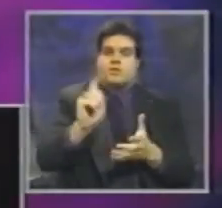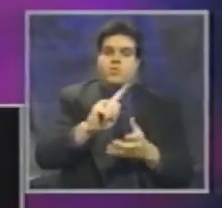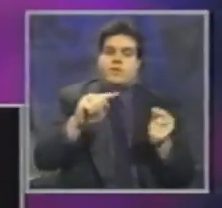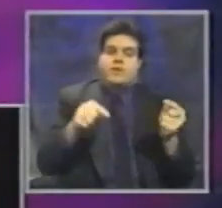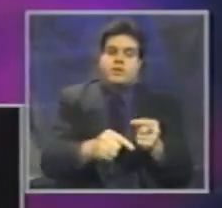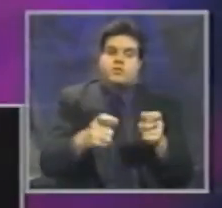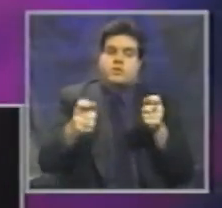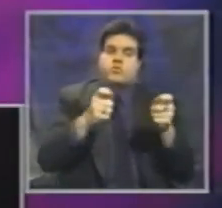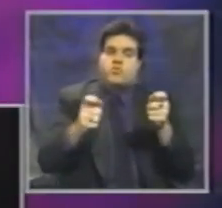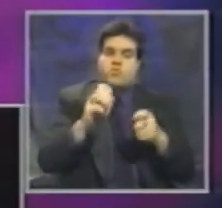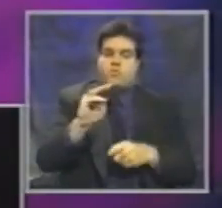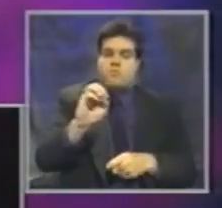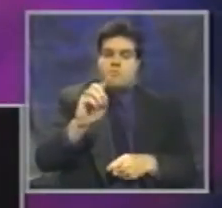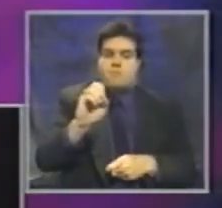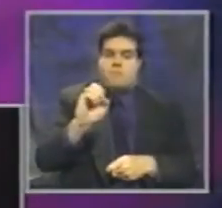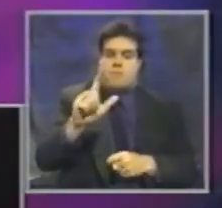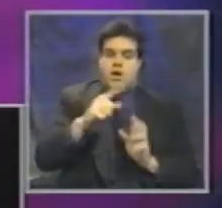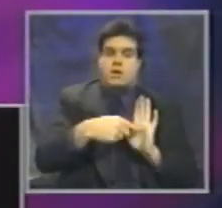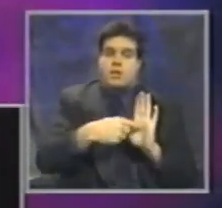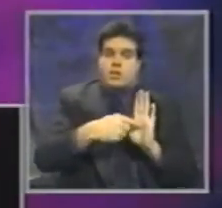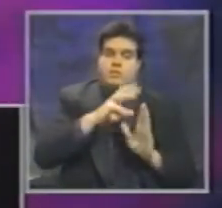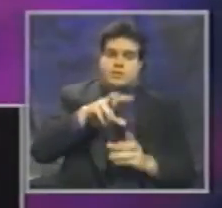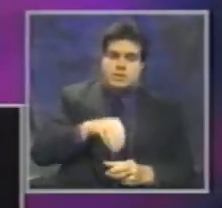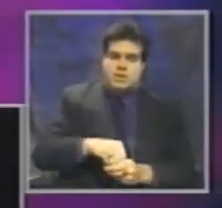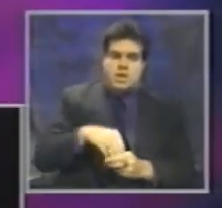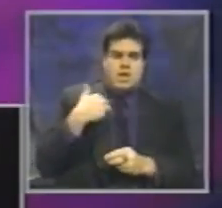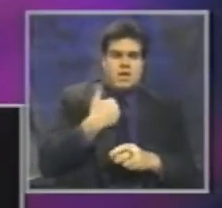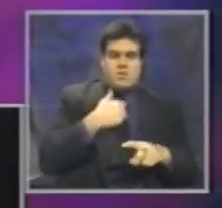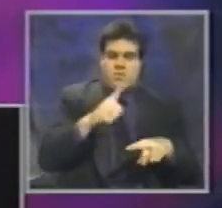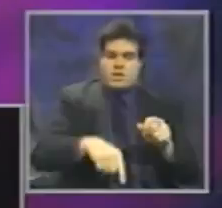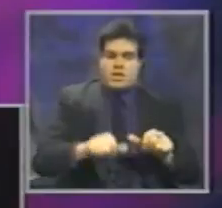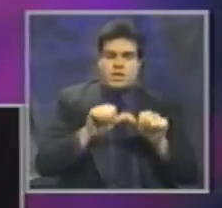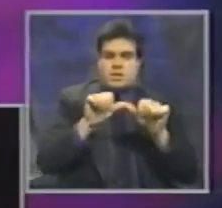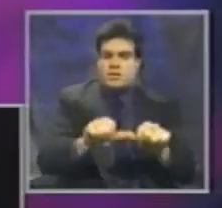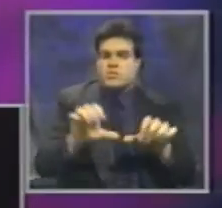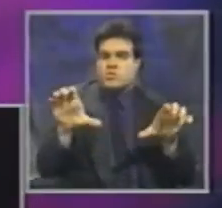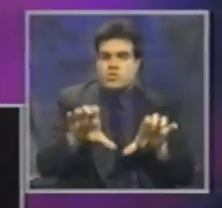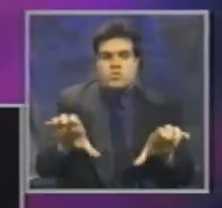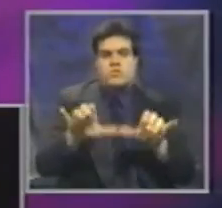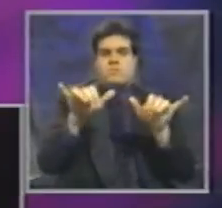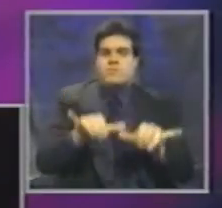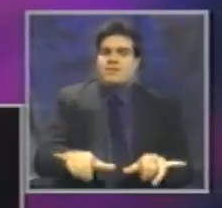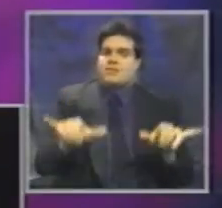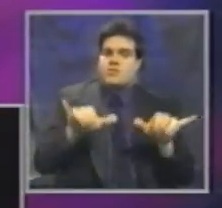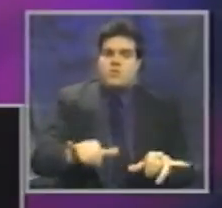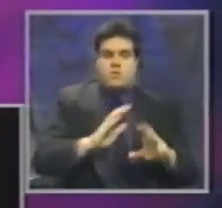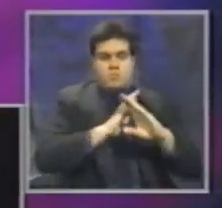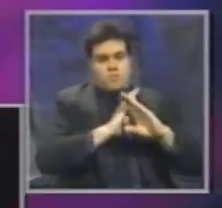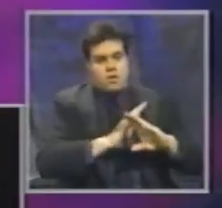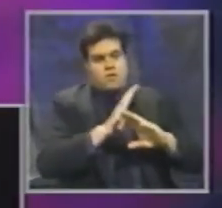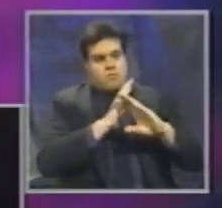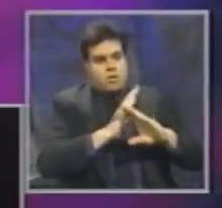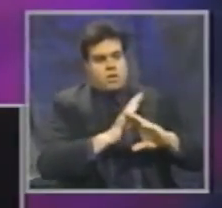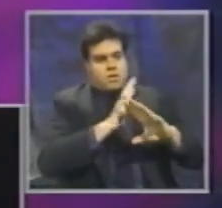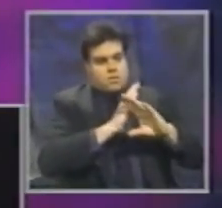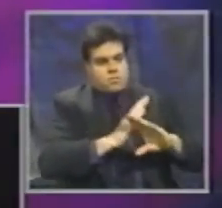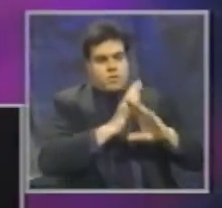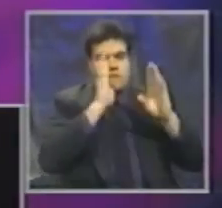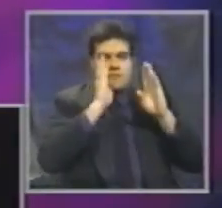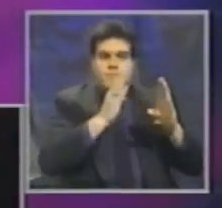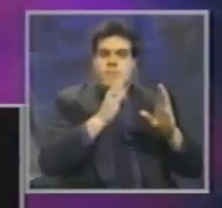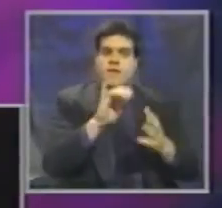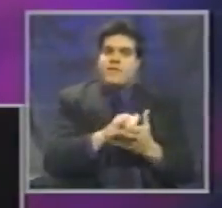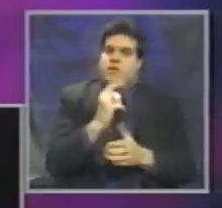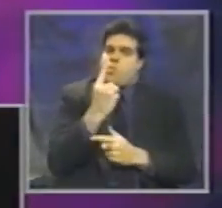control model comes in. We can't continue to do business as usual, just focusing on prevention. Prevention is only one